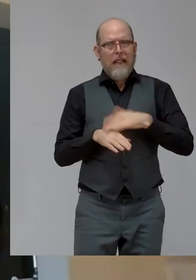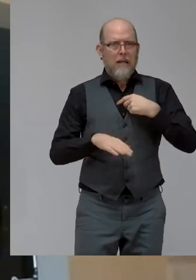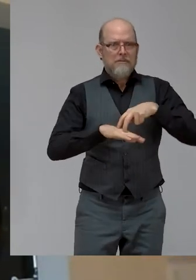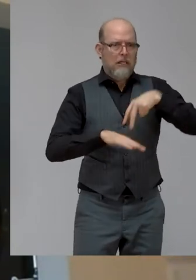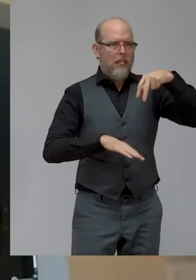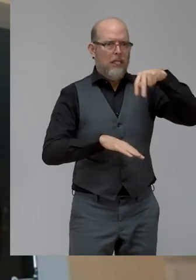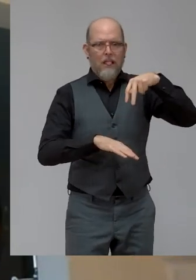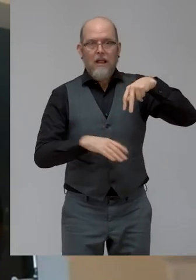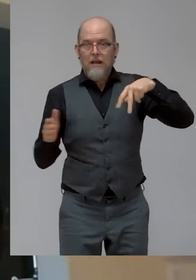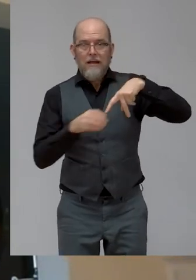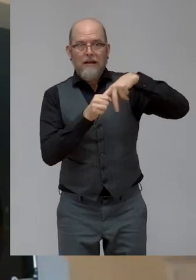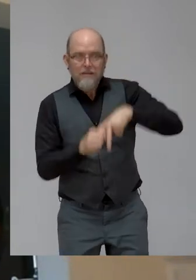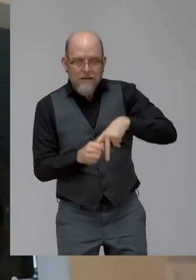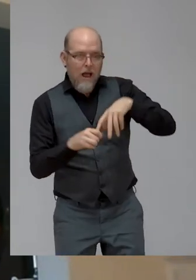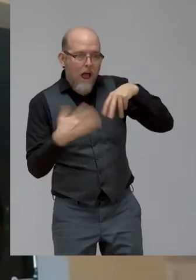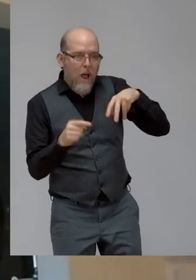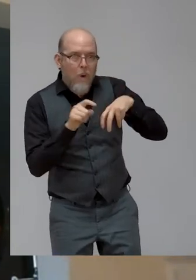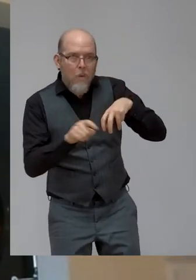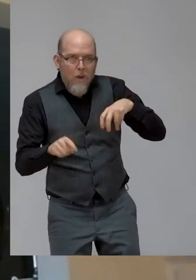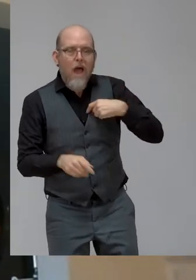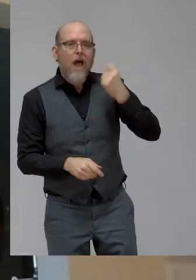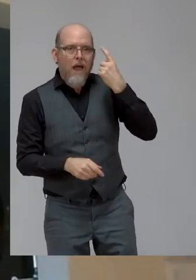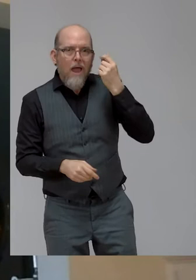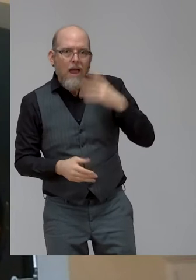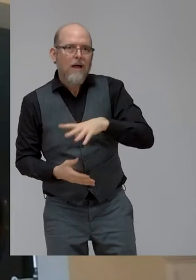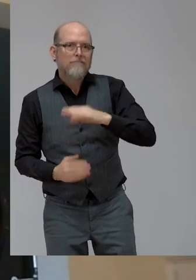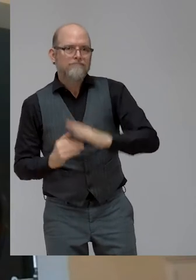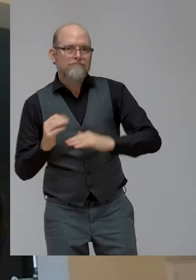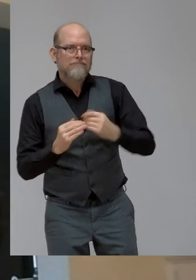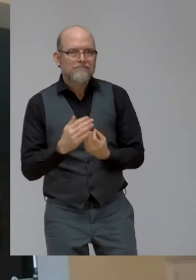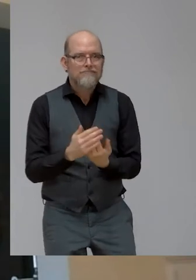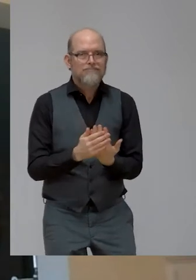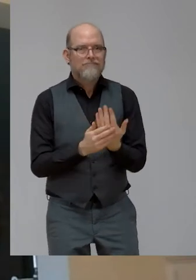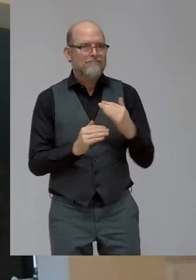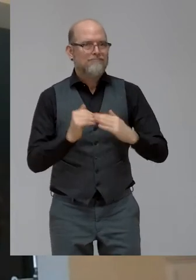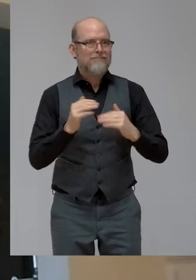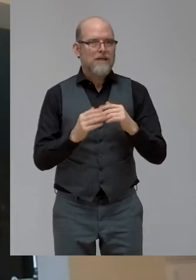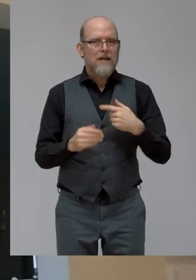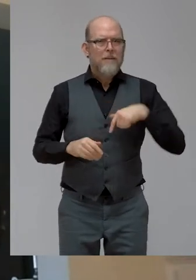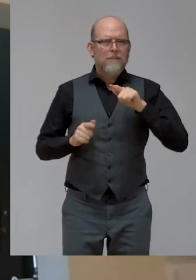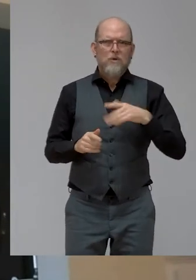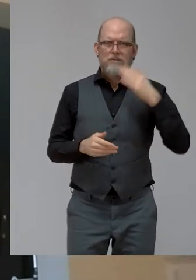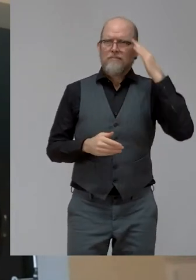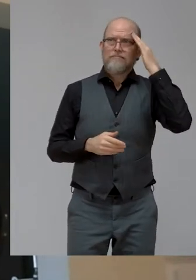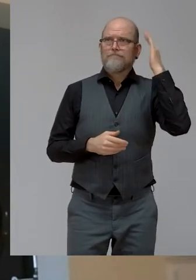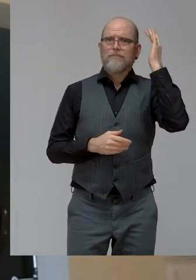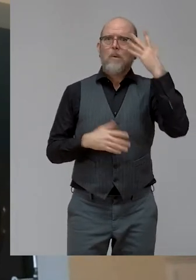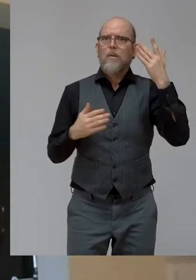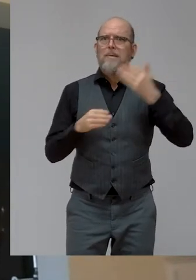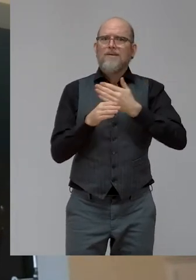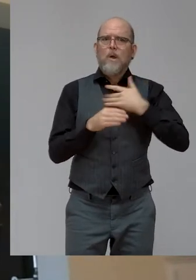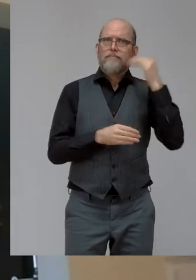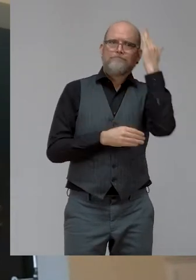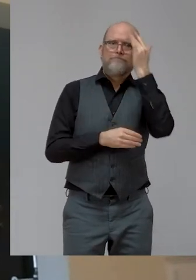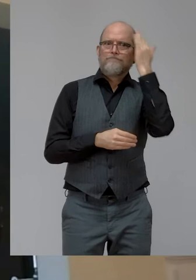what are some of the key issues is important for us to to consider. I do believe that having a multidisciplinary